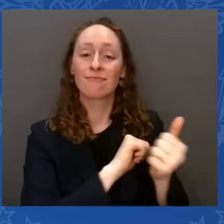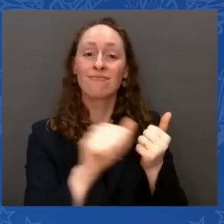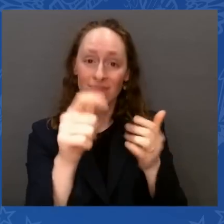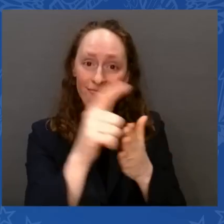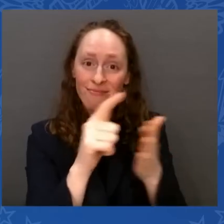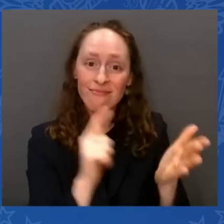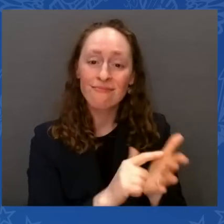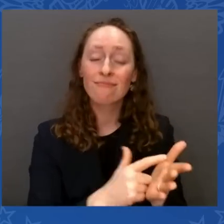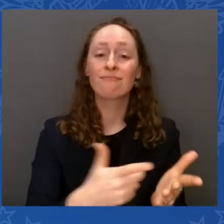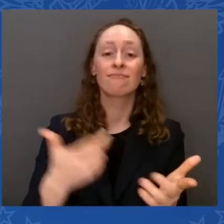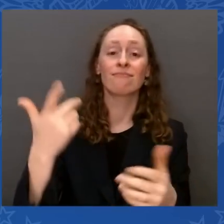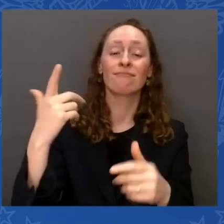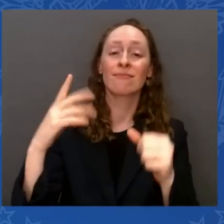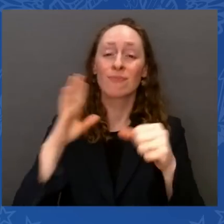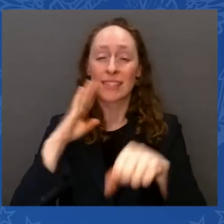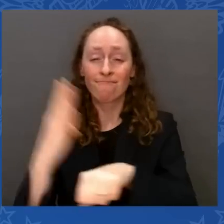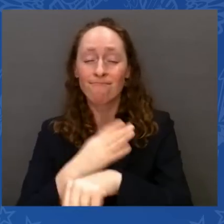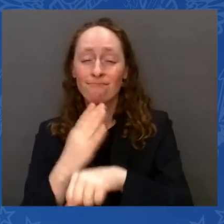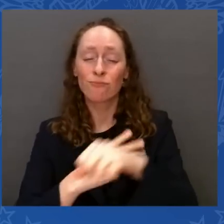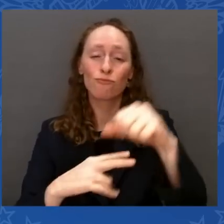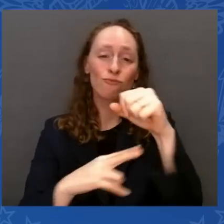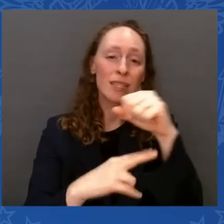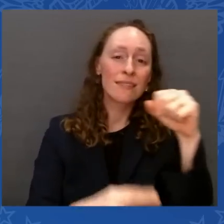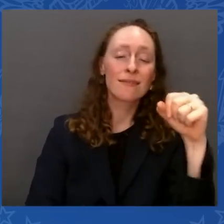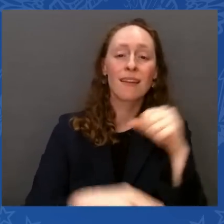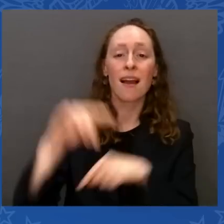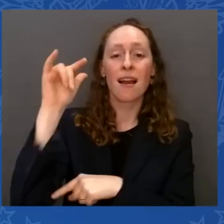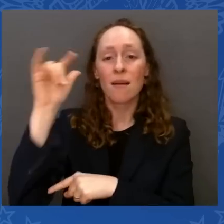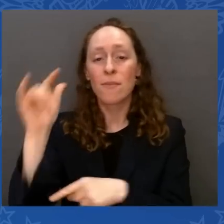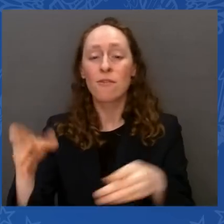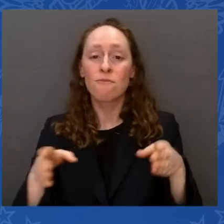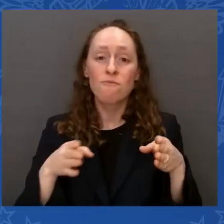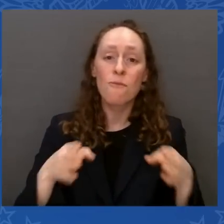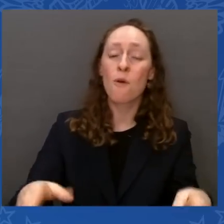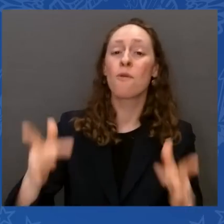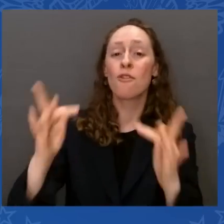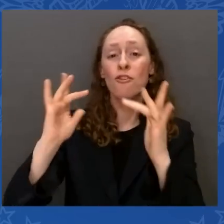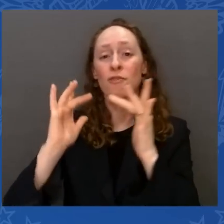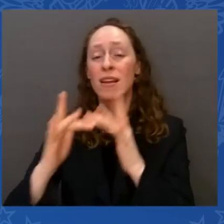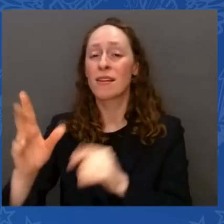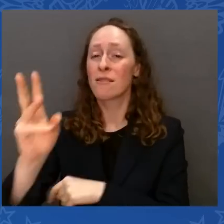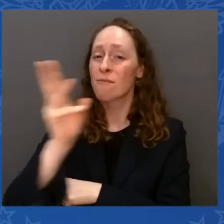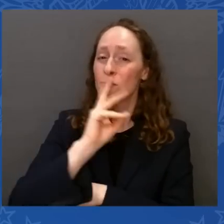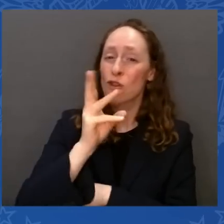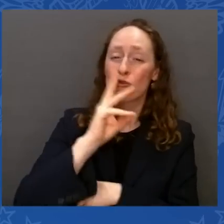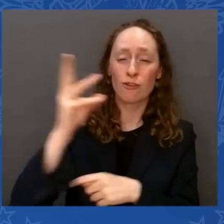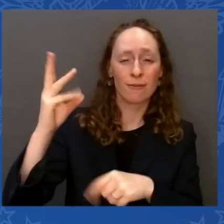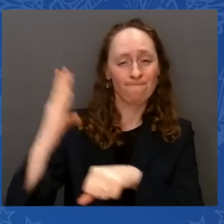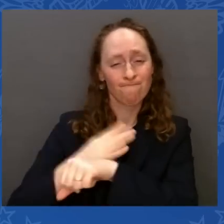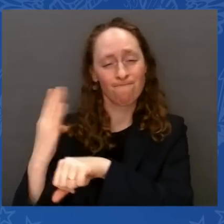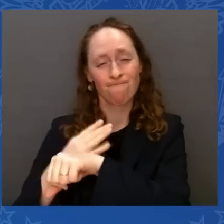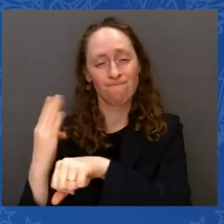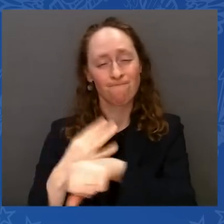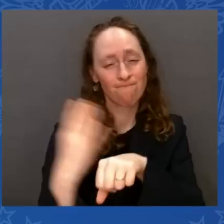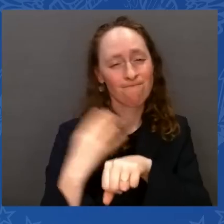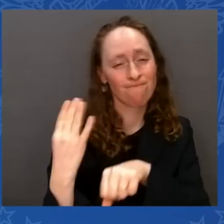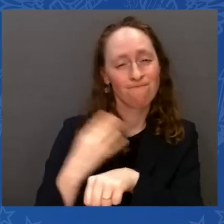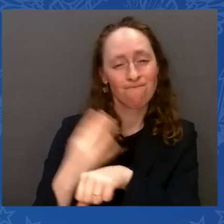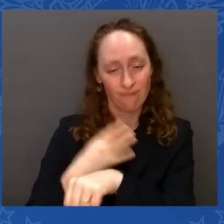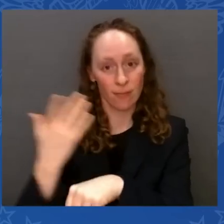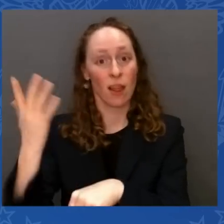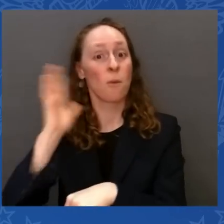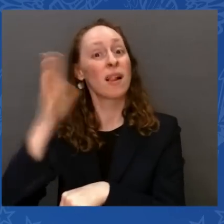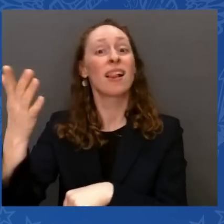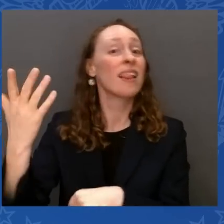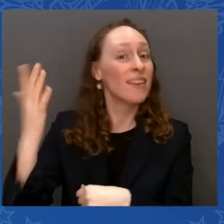will create millions of good paying jobs in fixing that infrastructure. Together, we will ensure that every single